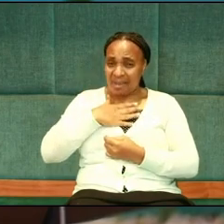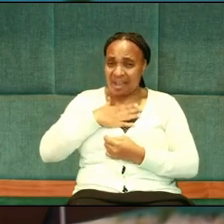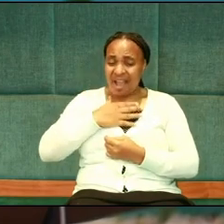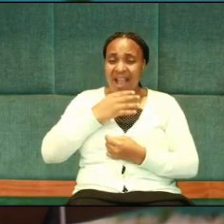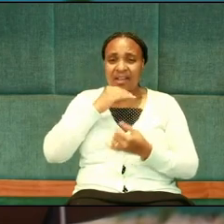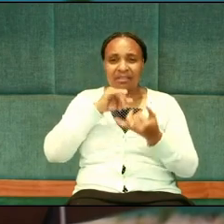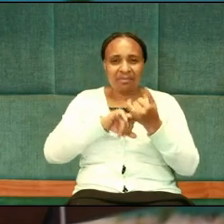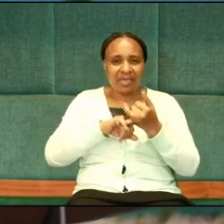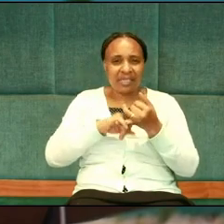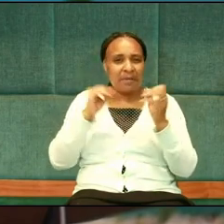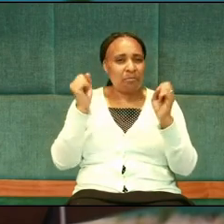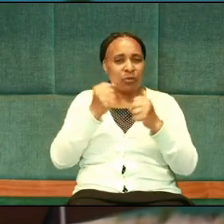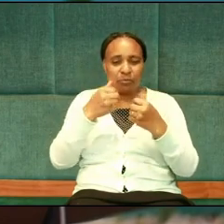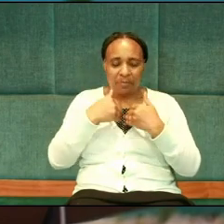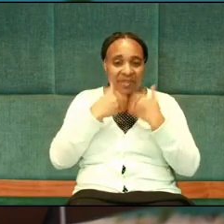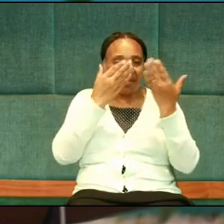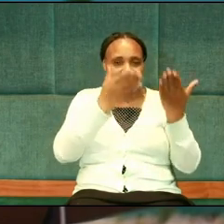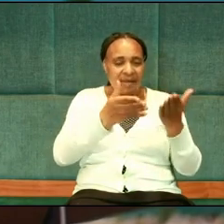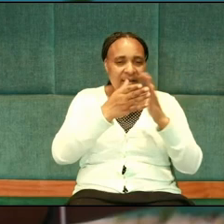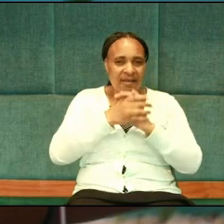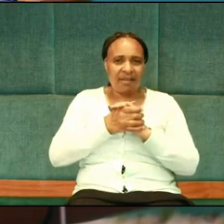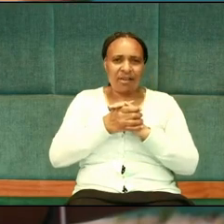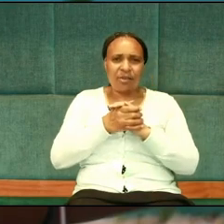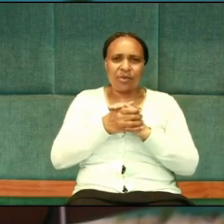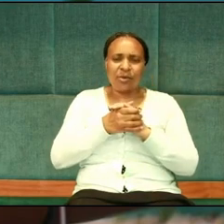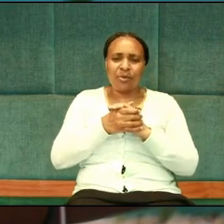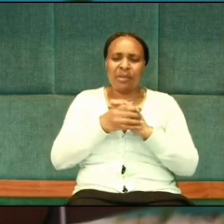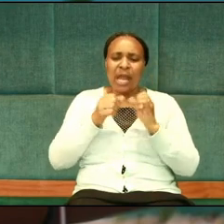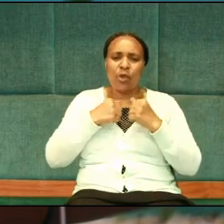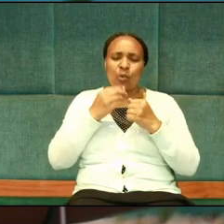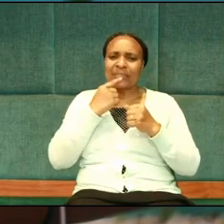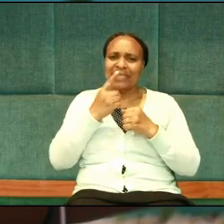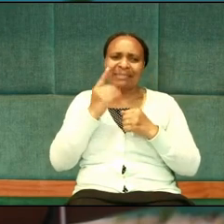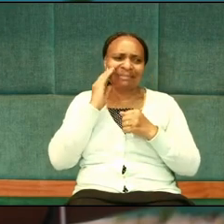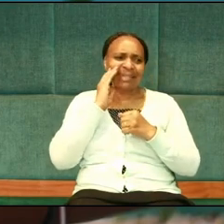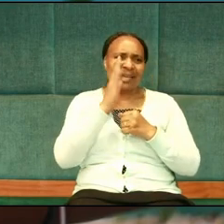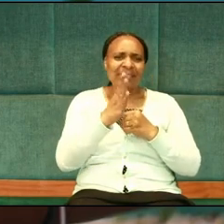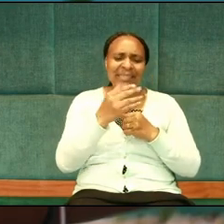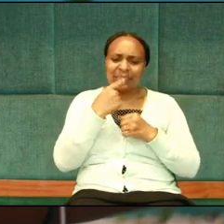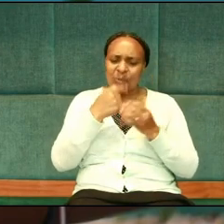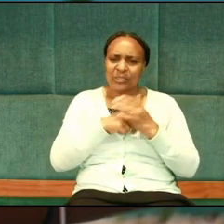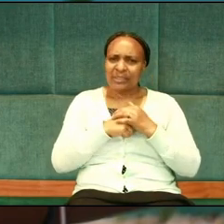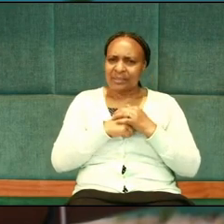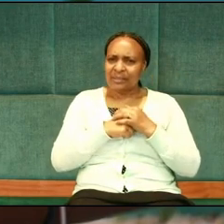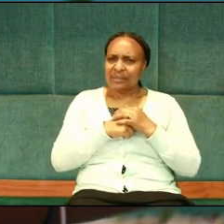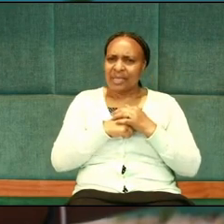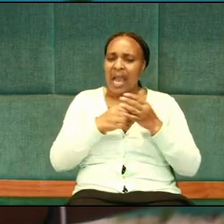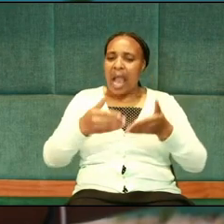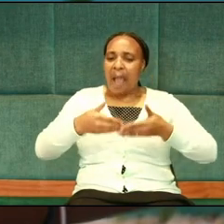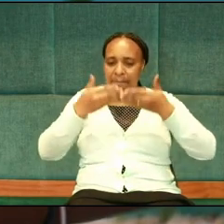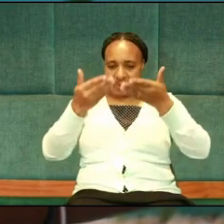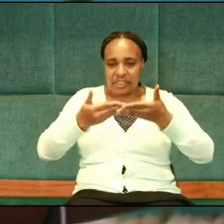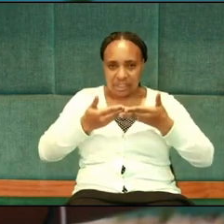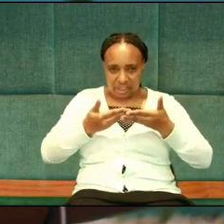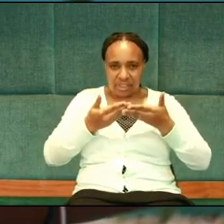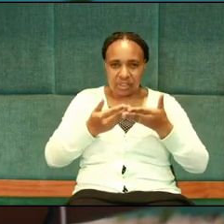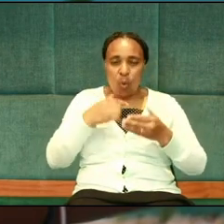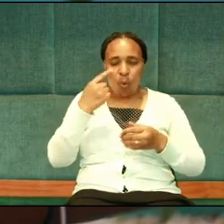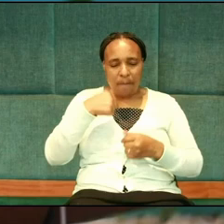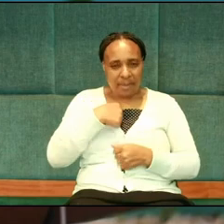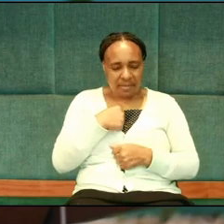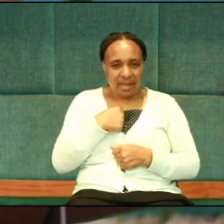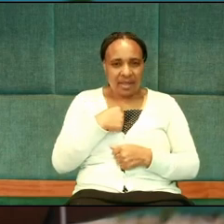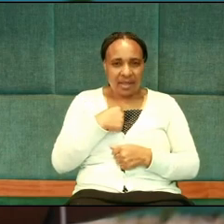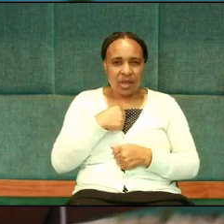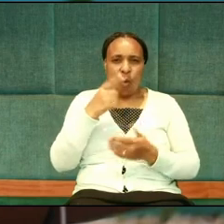I will not be where I am today. You are telling him indirectly, and he's saying he appreciates who I am,